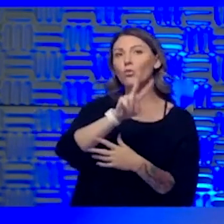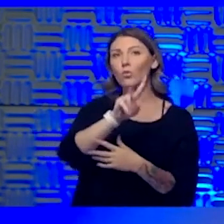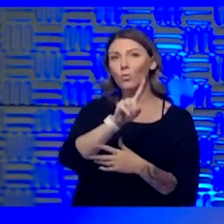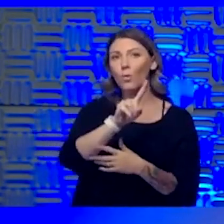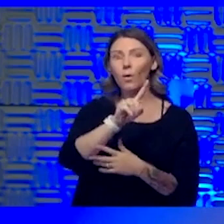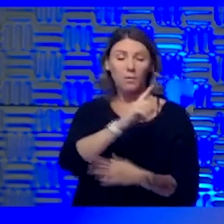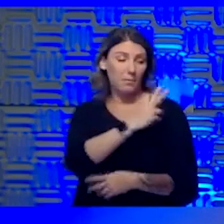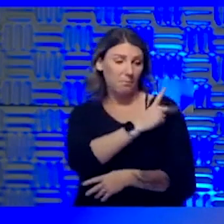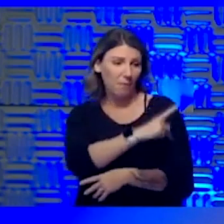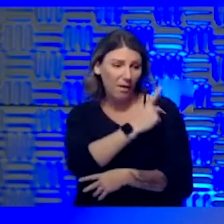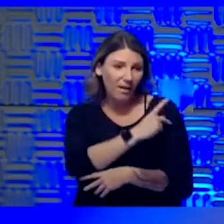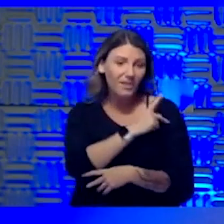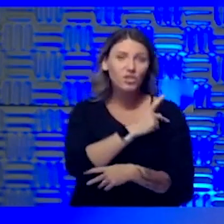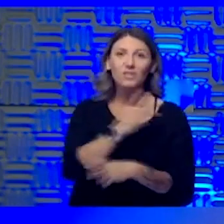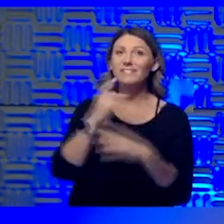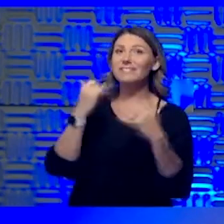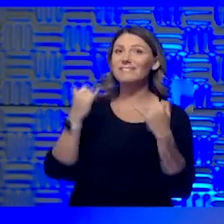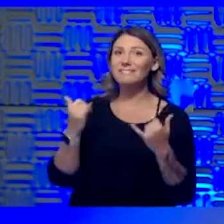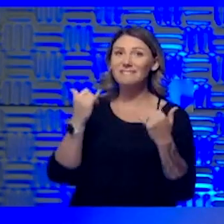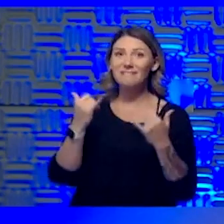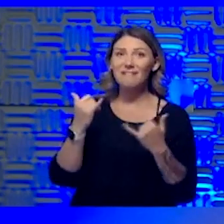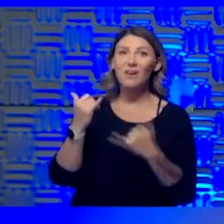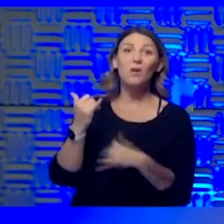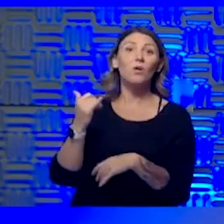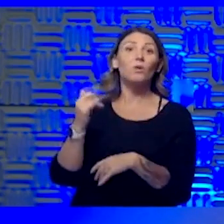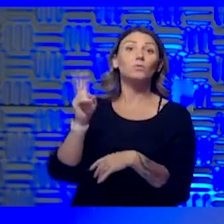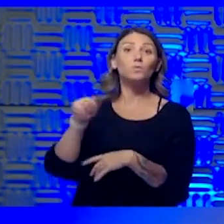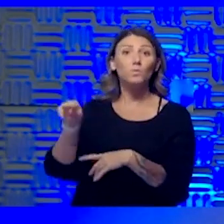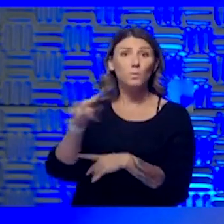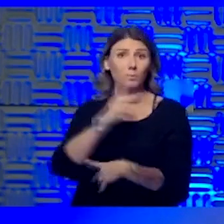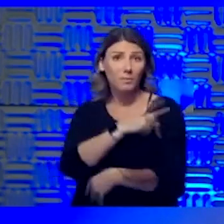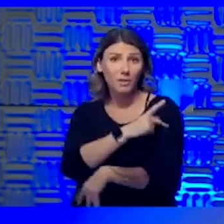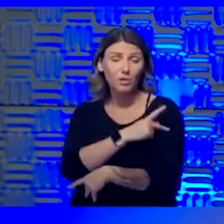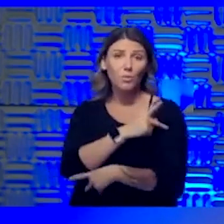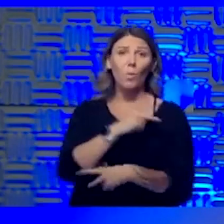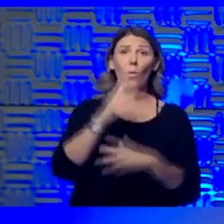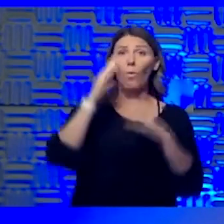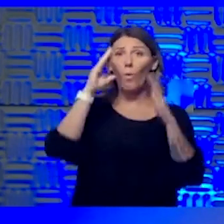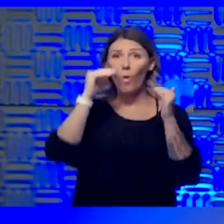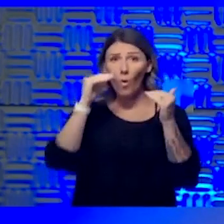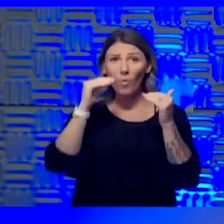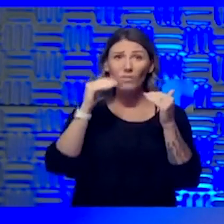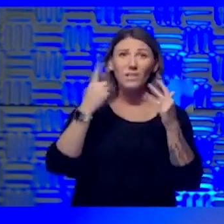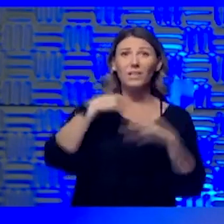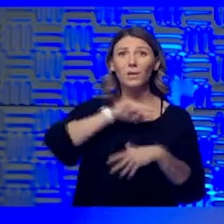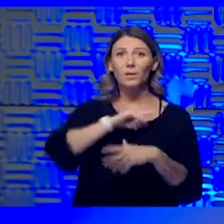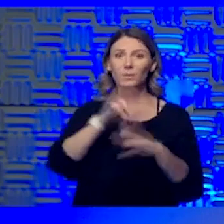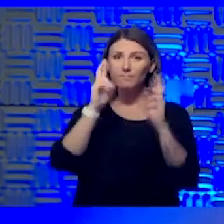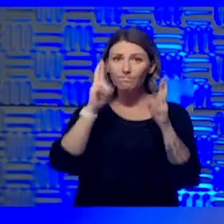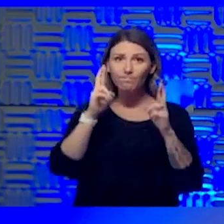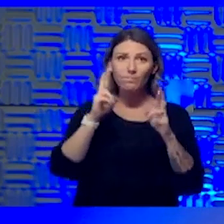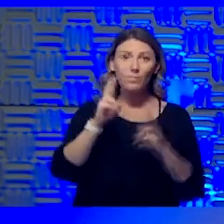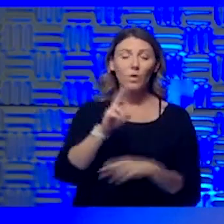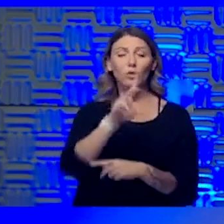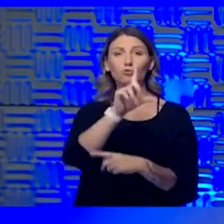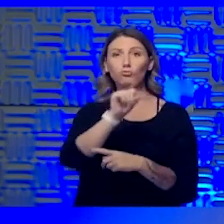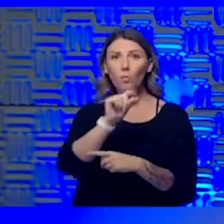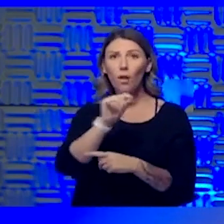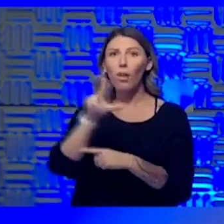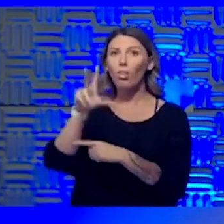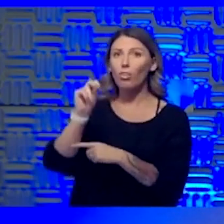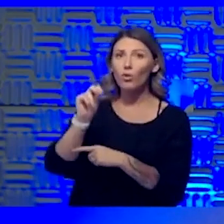to 22 patients in the hospital right now, which is good. Hopefully our equilibrium, as we said, is maybe 20 to 30. Hopefully it's more around the 20.